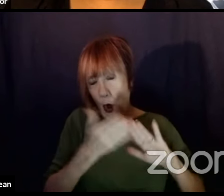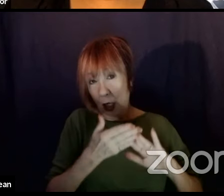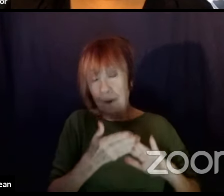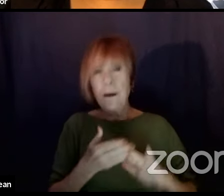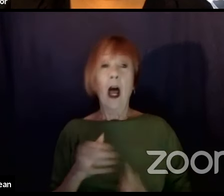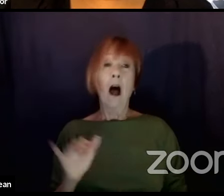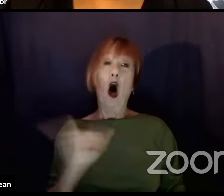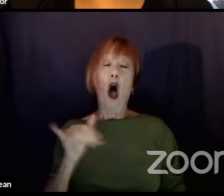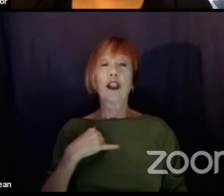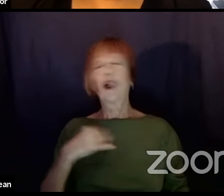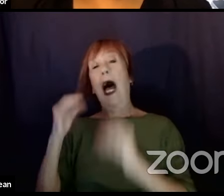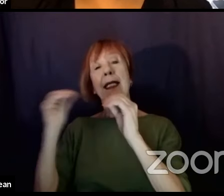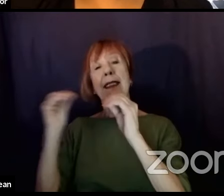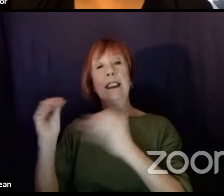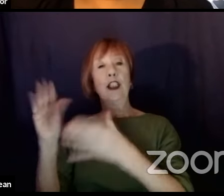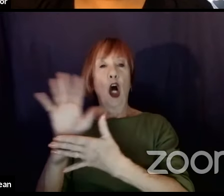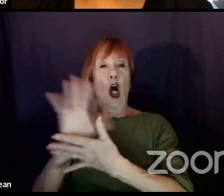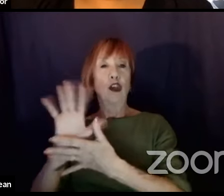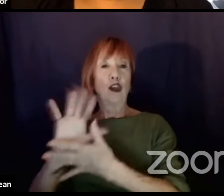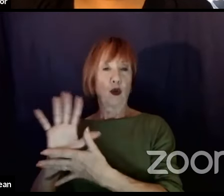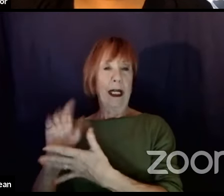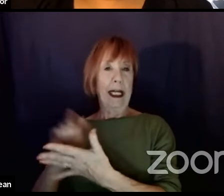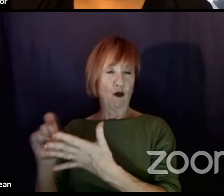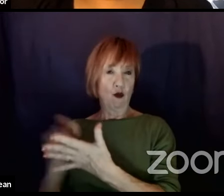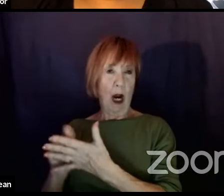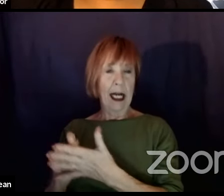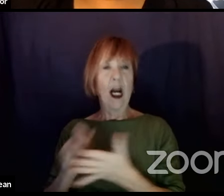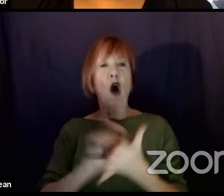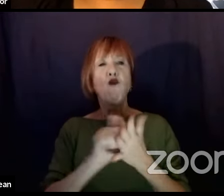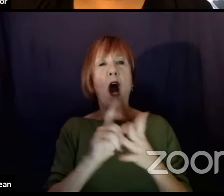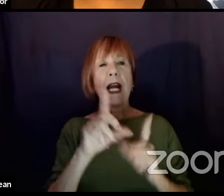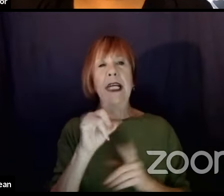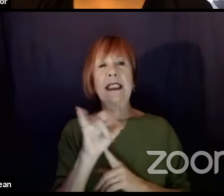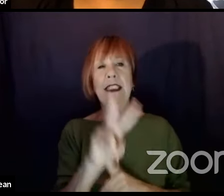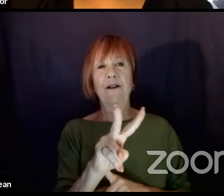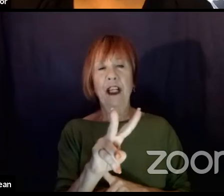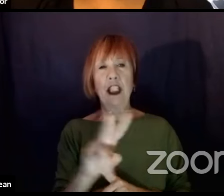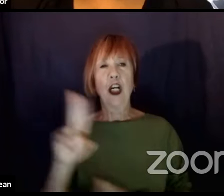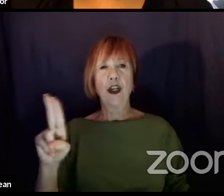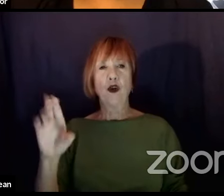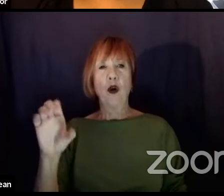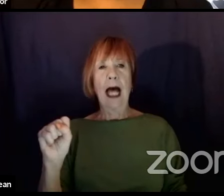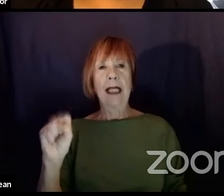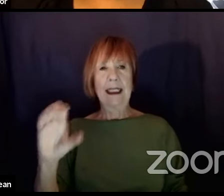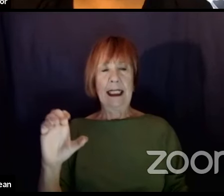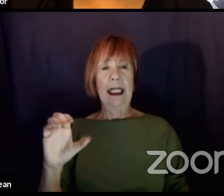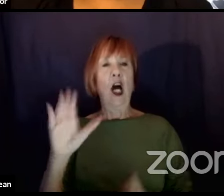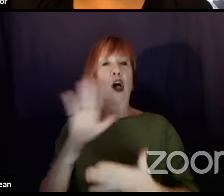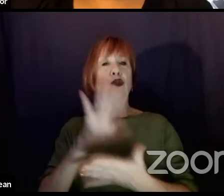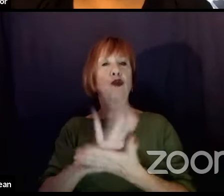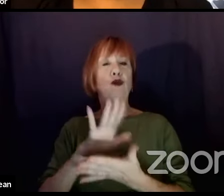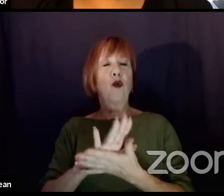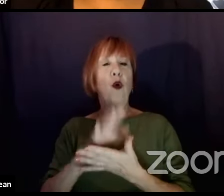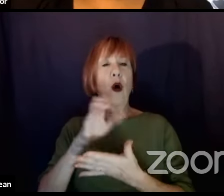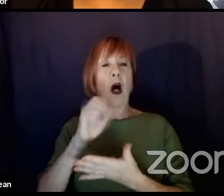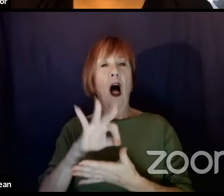the Screenwriting in the Writing Division at USC's School of Cinematic Arts. I've been there for five years.